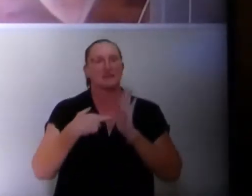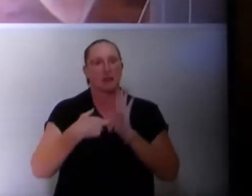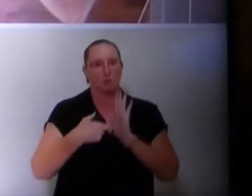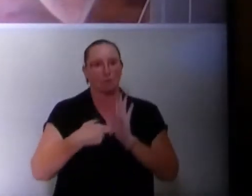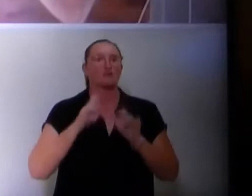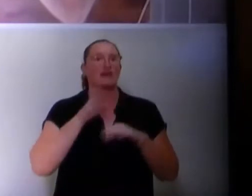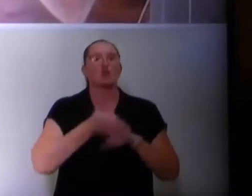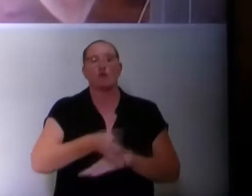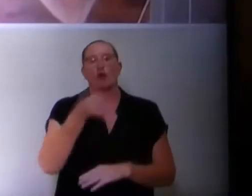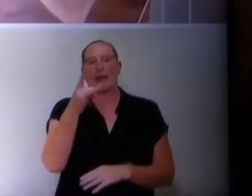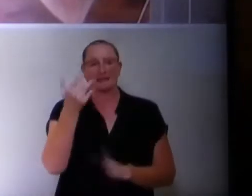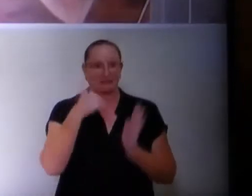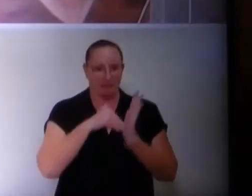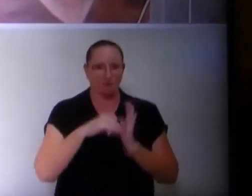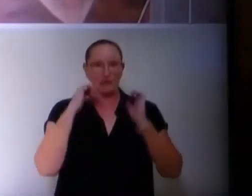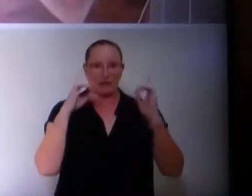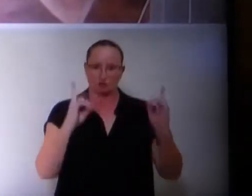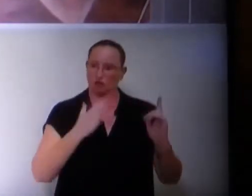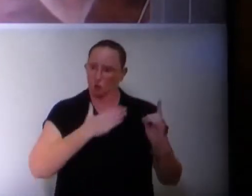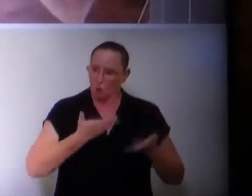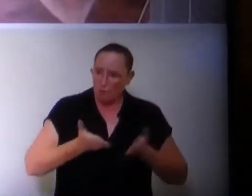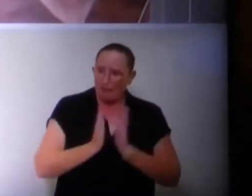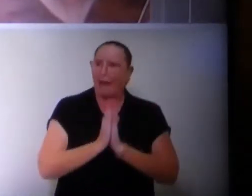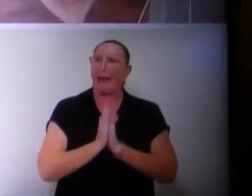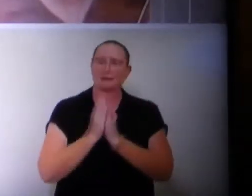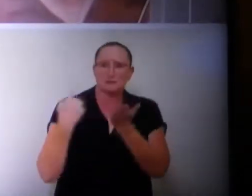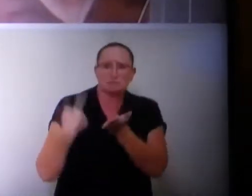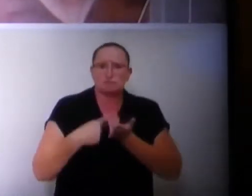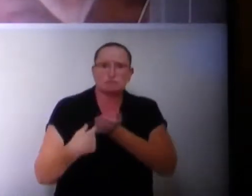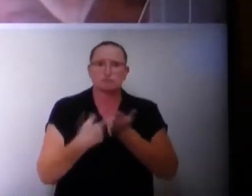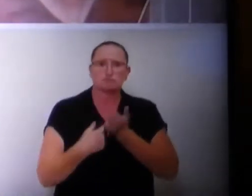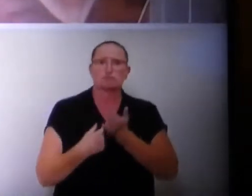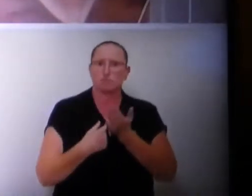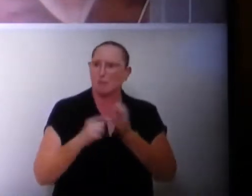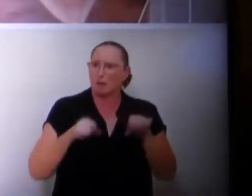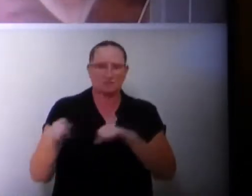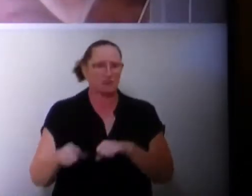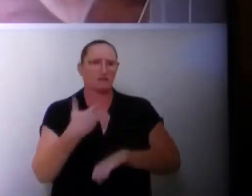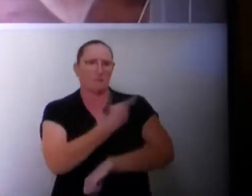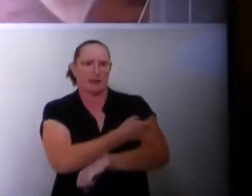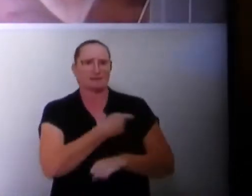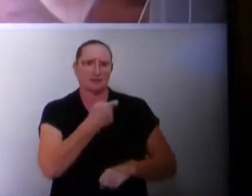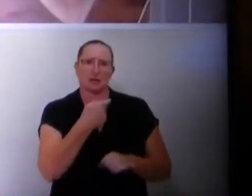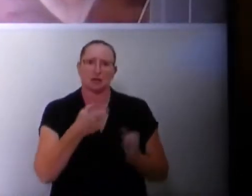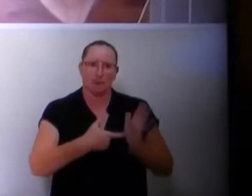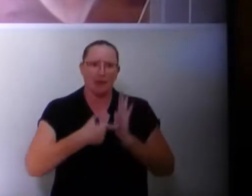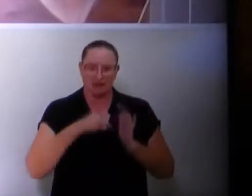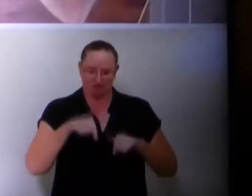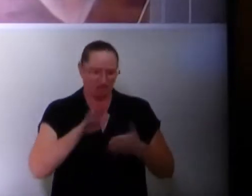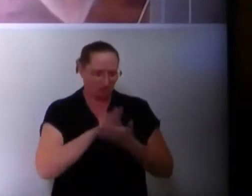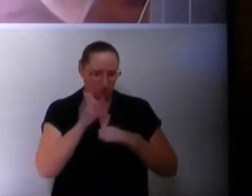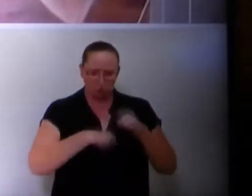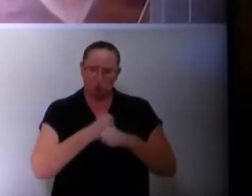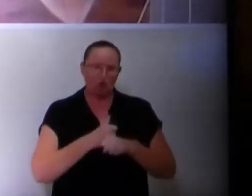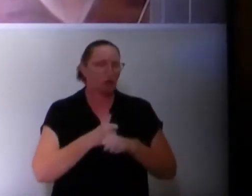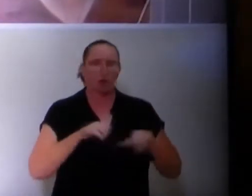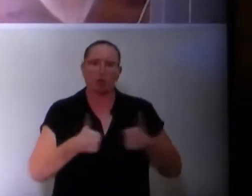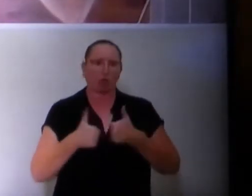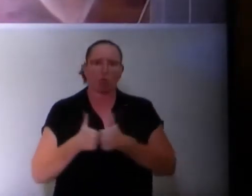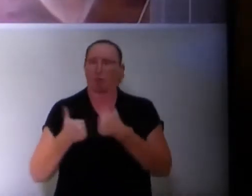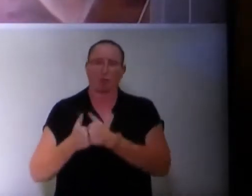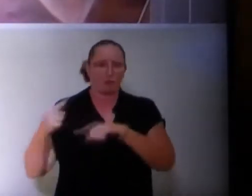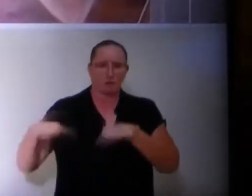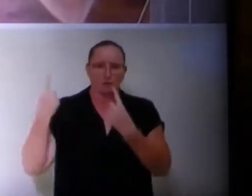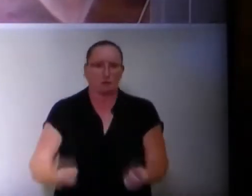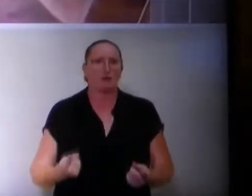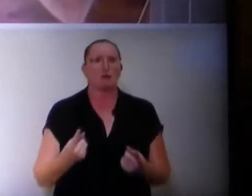18,000 educators, we ask that you meet with us to discuss the possibility of a vaccine mandate. This school year has been hampered by the many challenges educators face